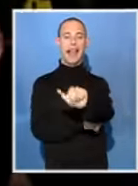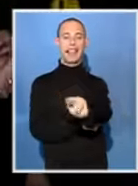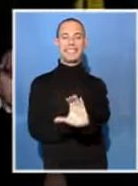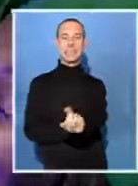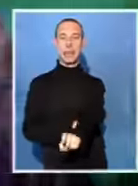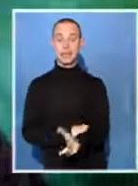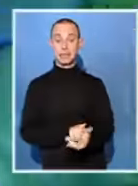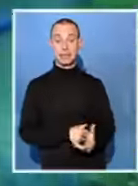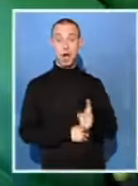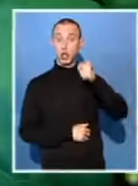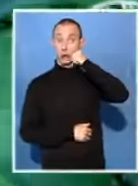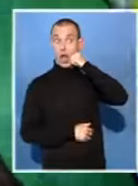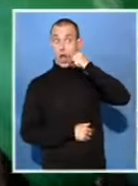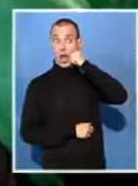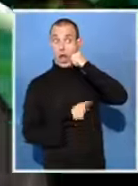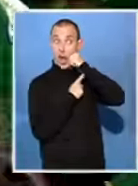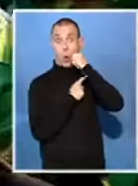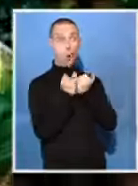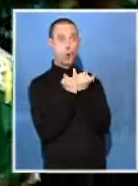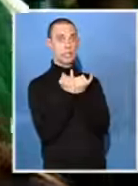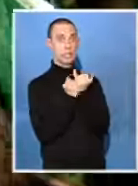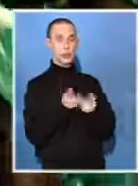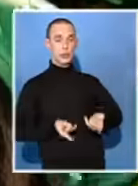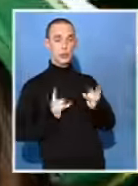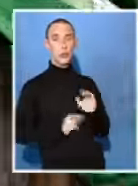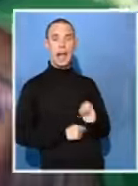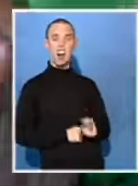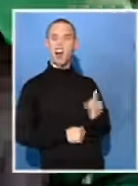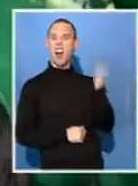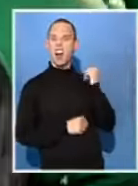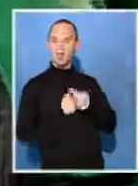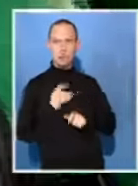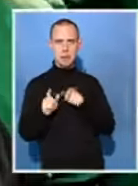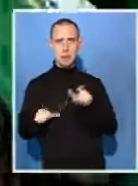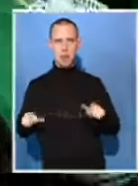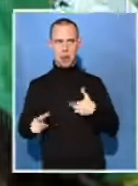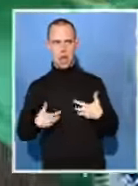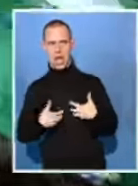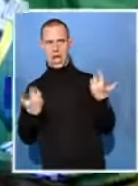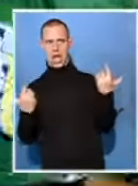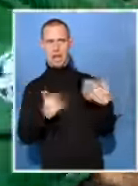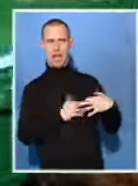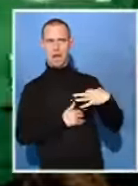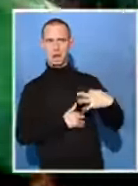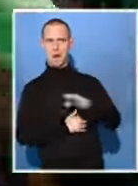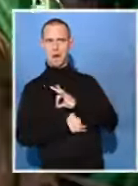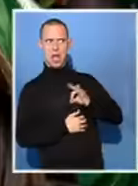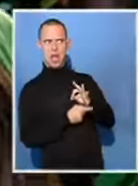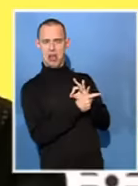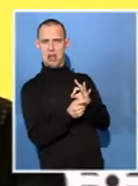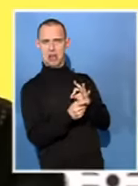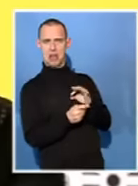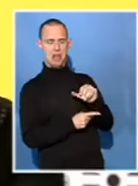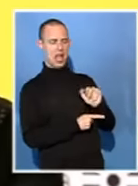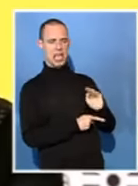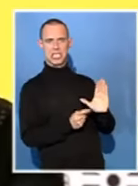region. The ANC's choice of mayor exploded last month. But the ANC is upbeat.